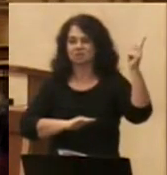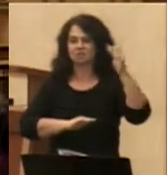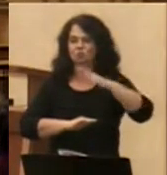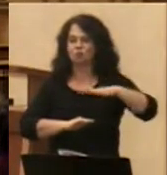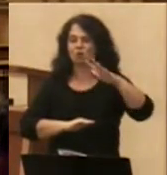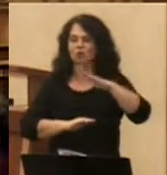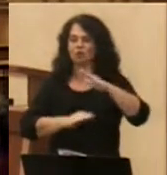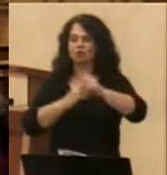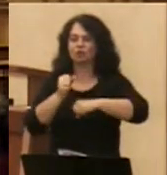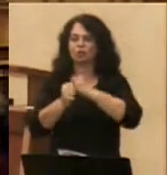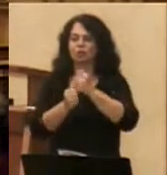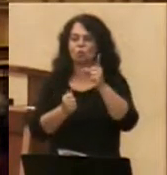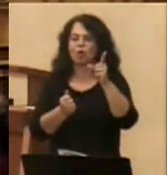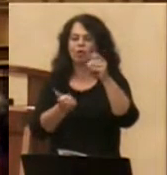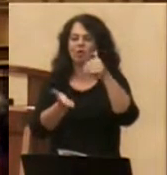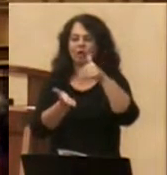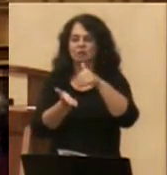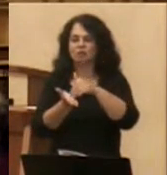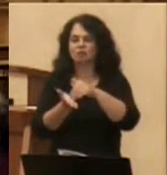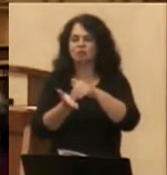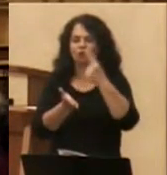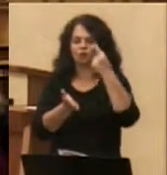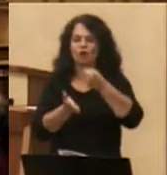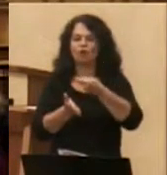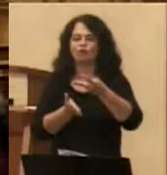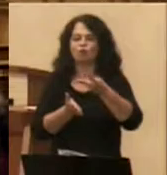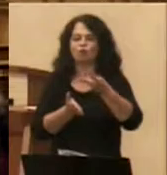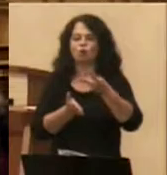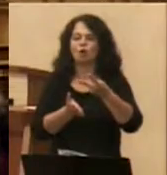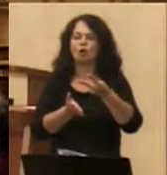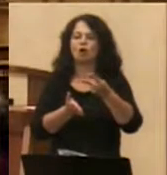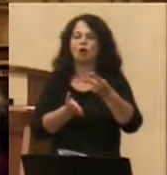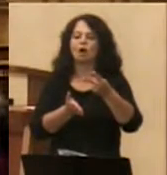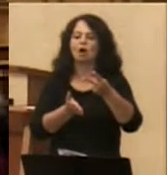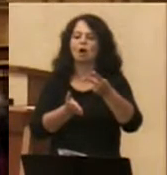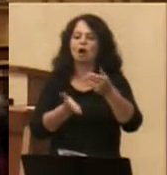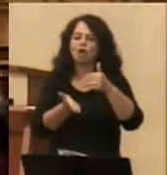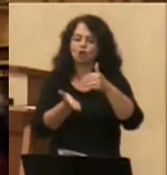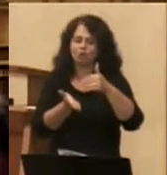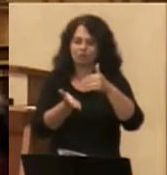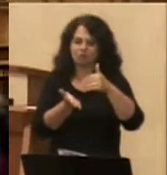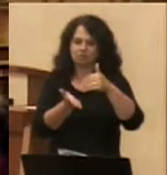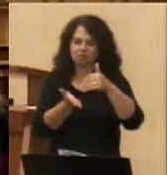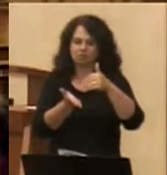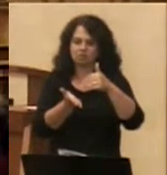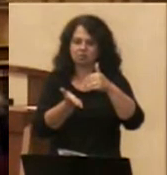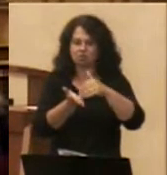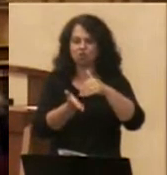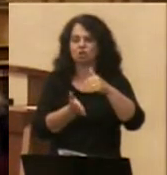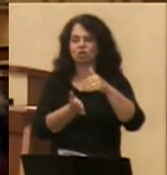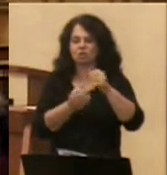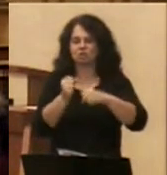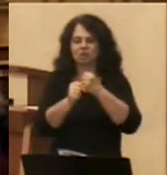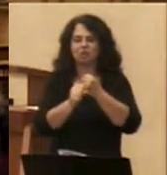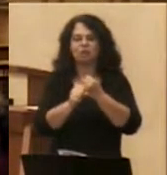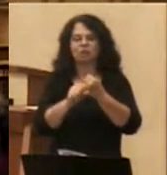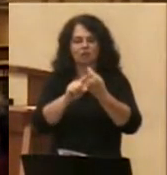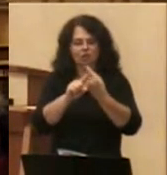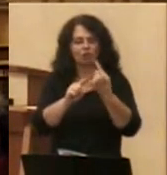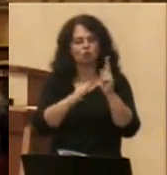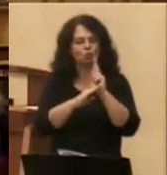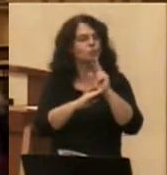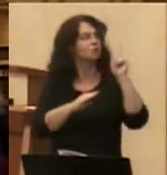or so, for a couple of hundred years, used this symbol frequently. And more ominously, in the last